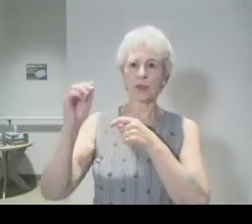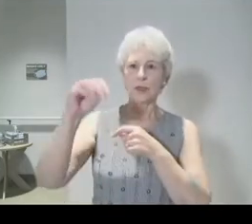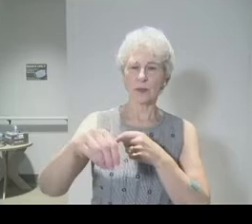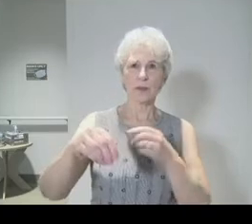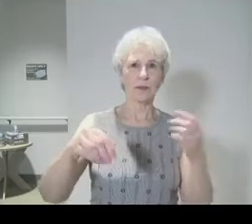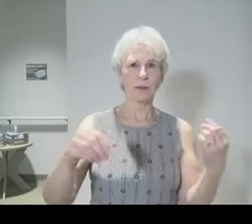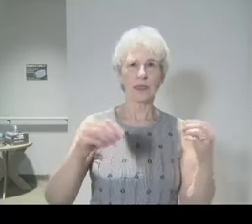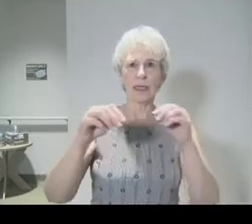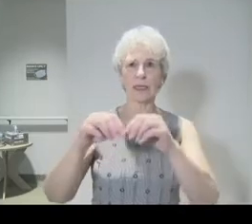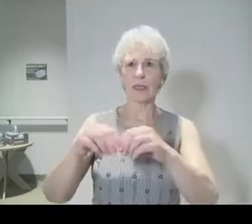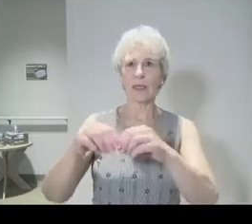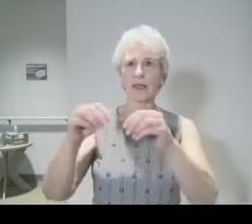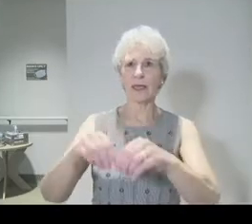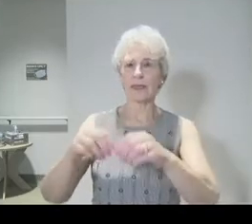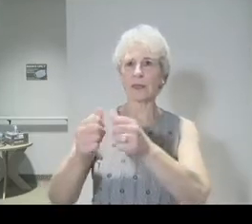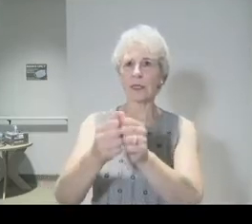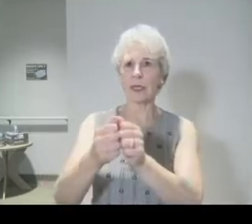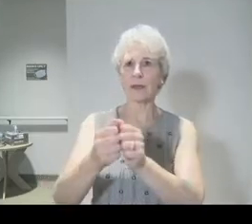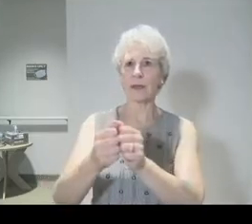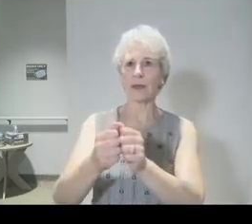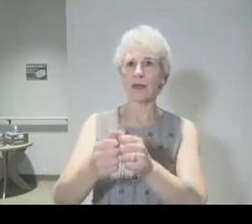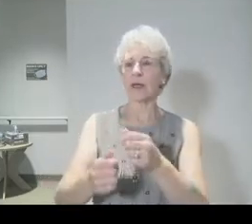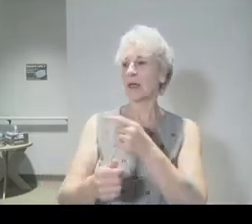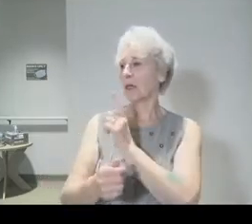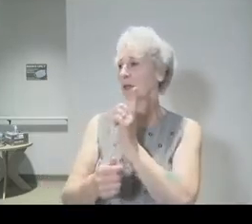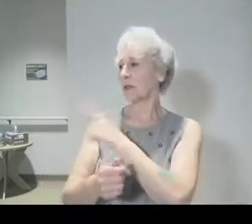do quickly. Get out of here. Scram.